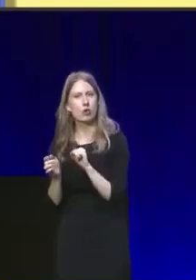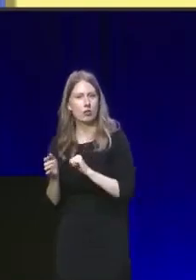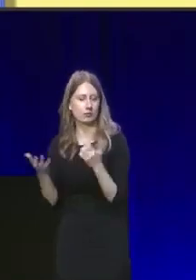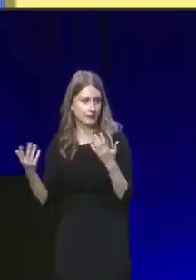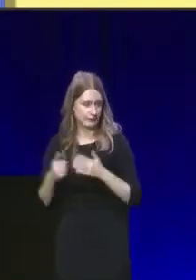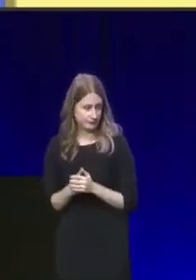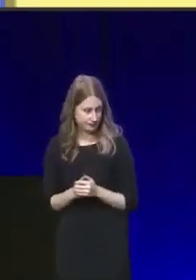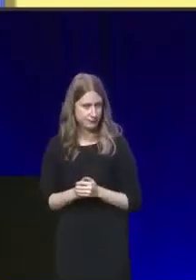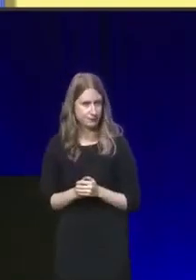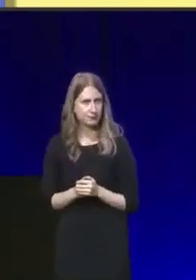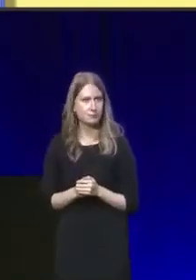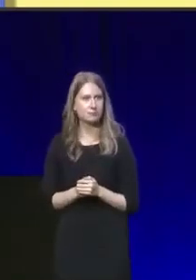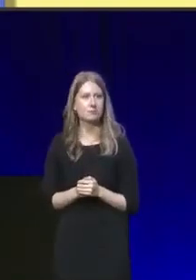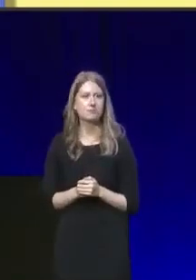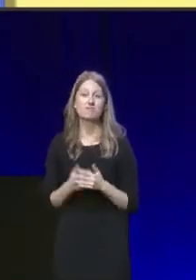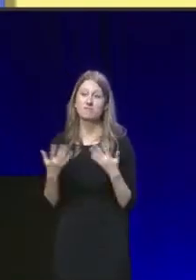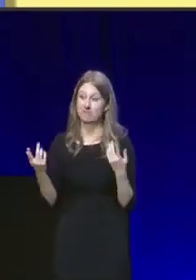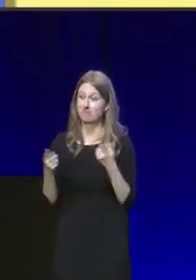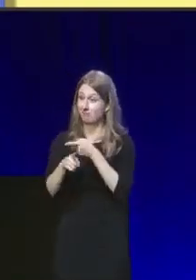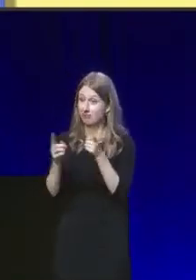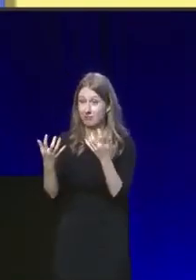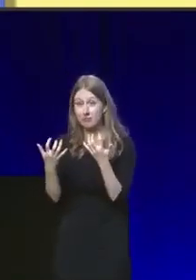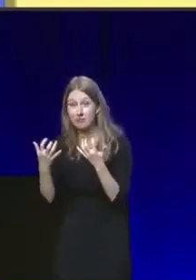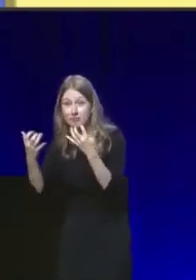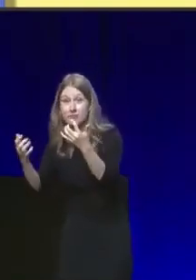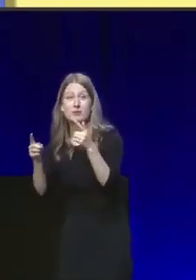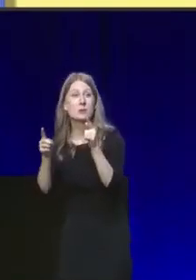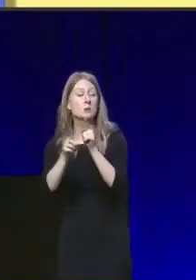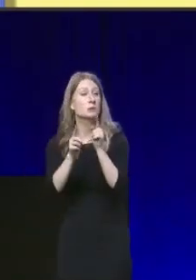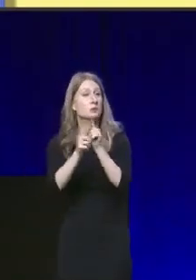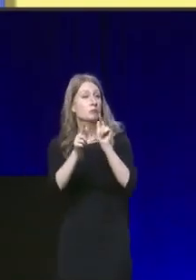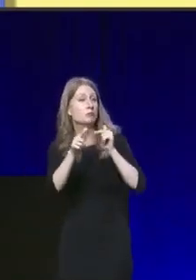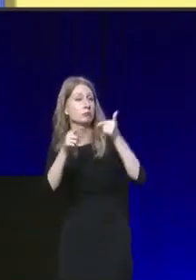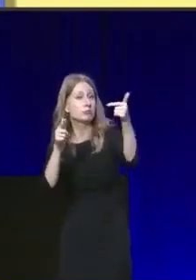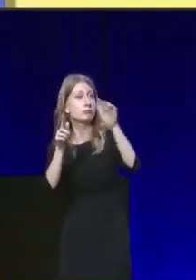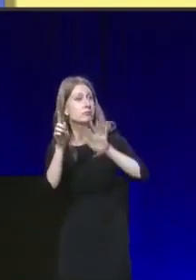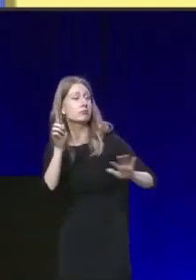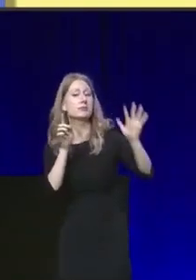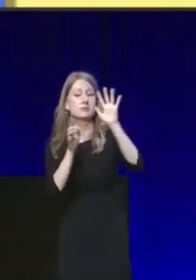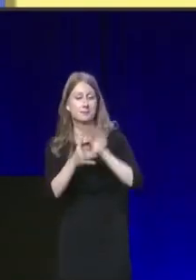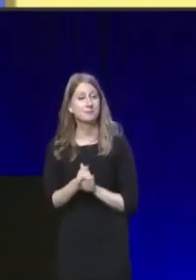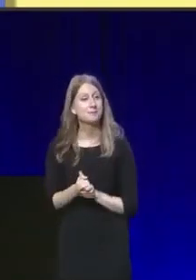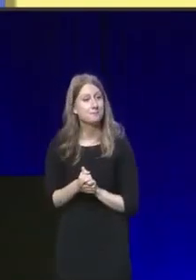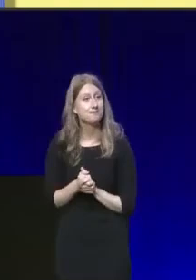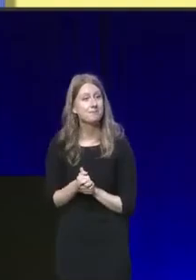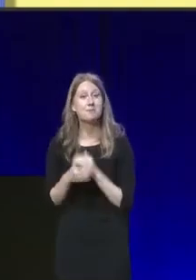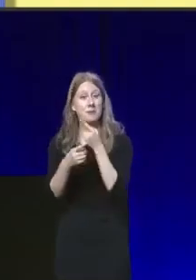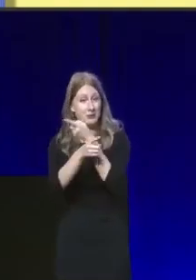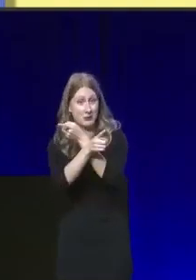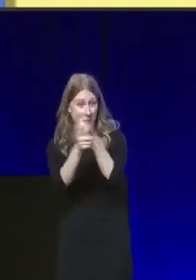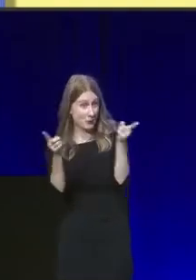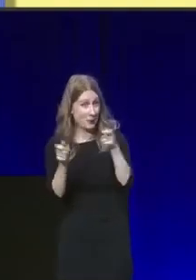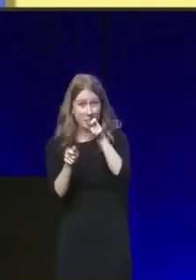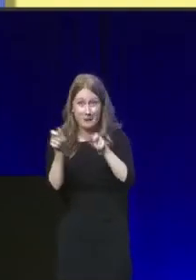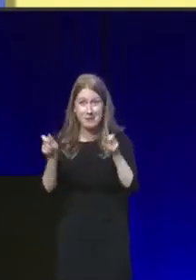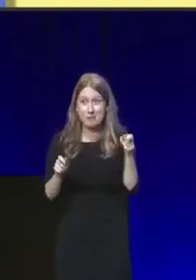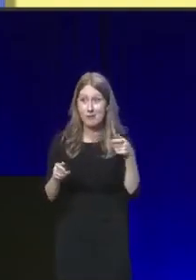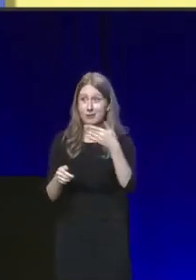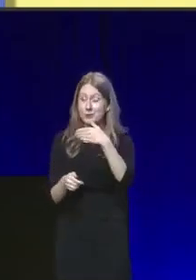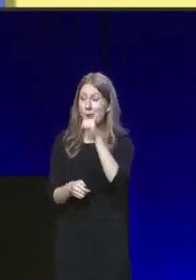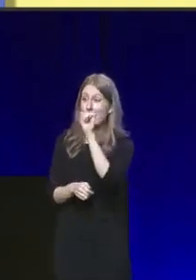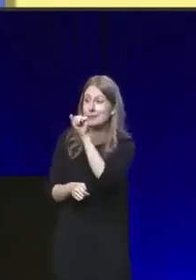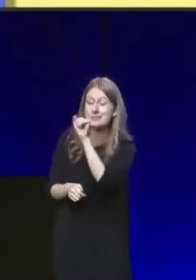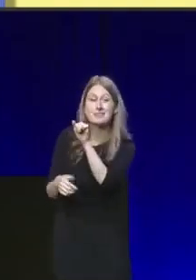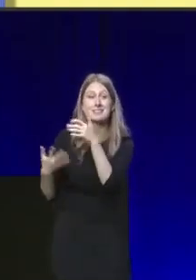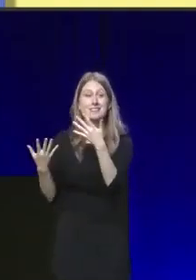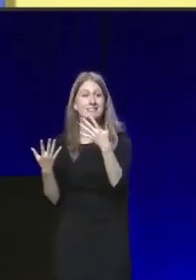Firstly, let me address all of you in this hall and the wider party around the country. You are the people who knock the doors, make